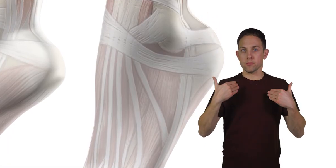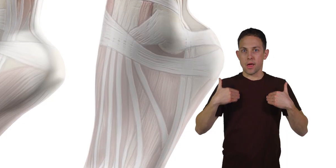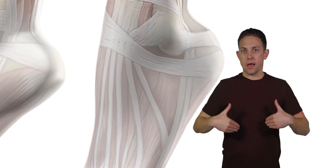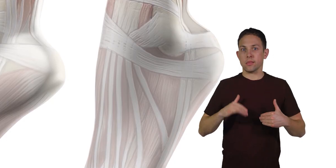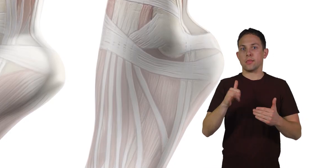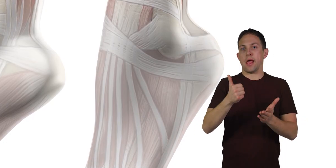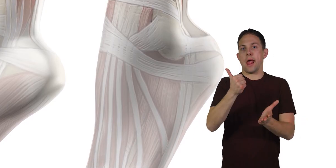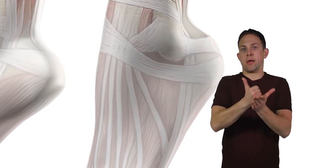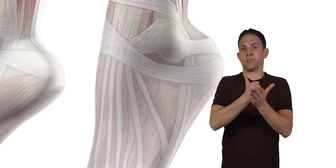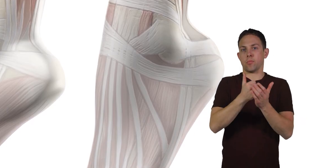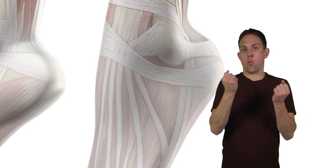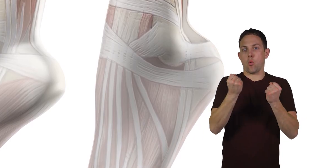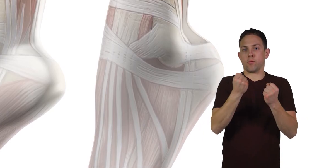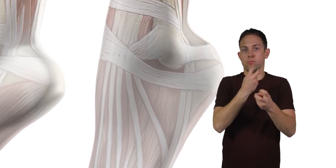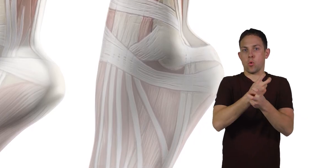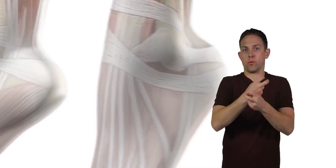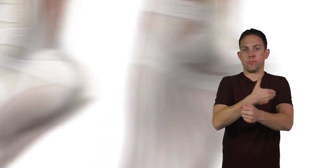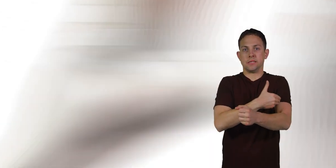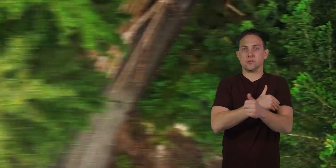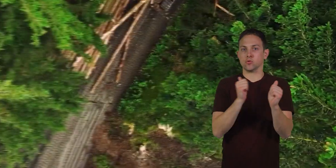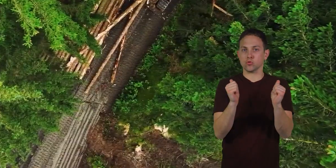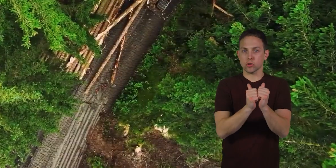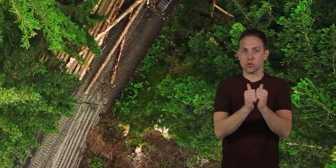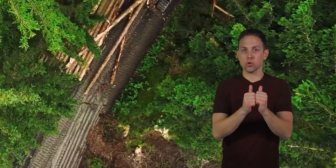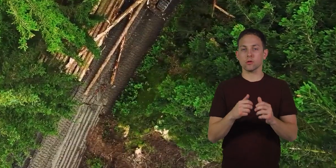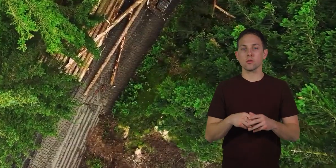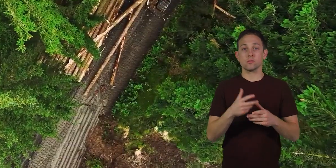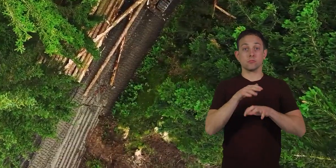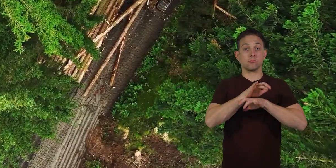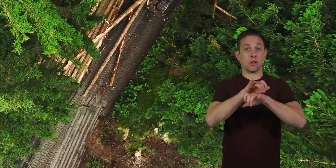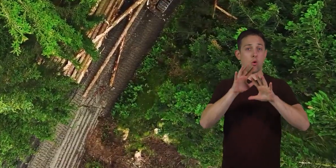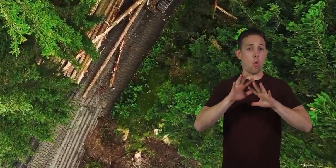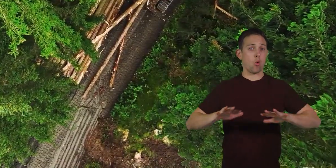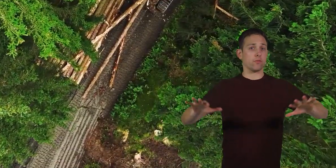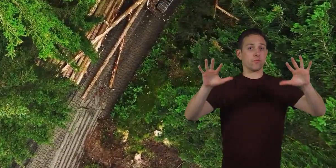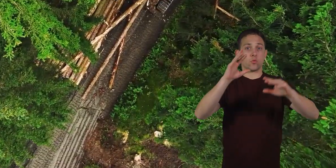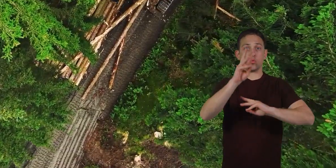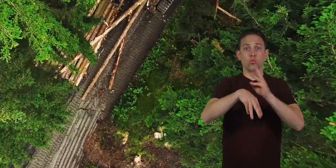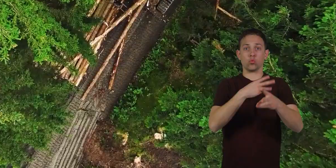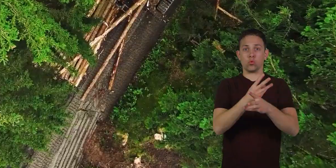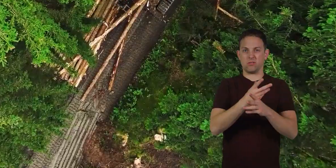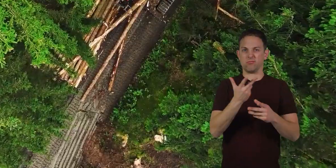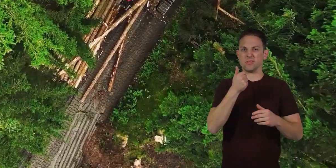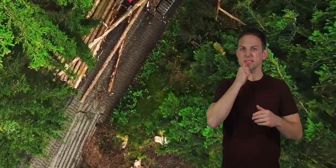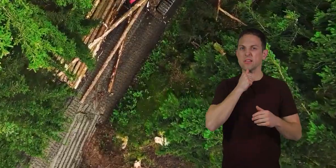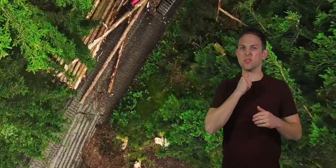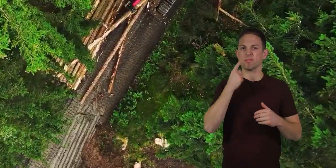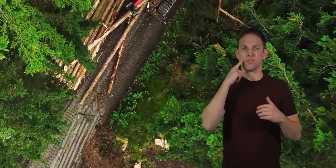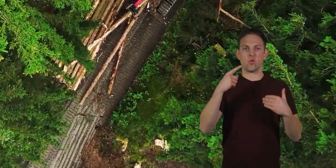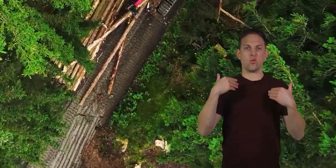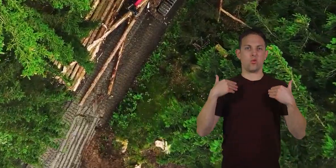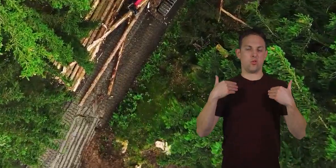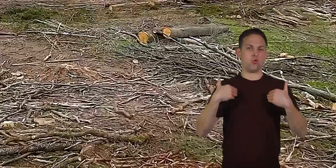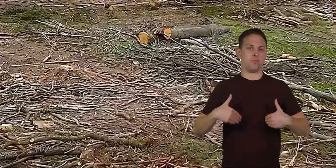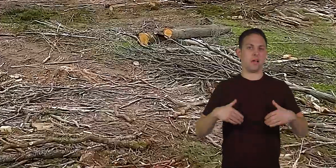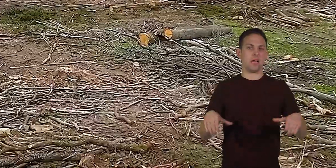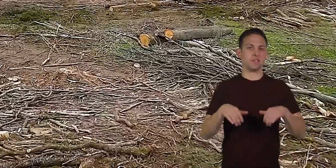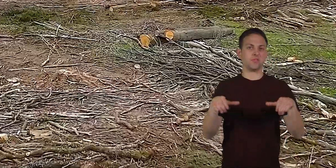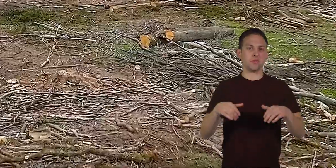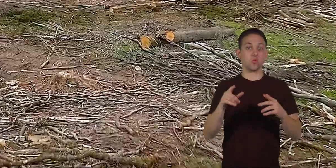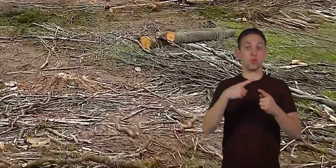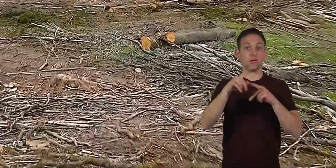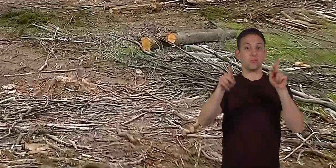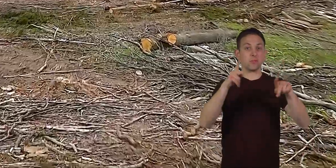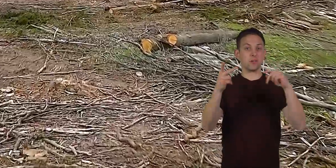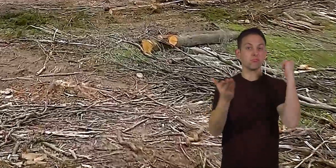that hold our bones and muscles together. Spiders all over the world are suffering from human activity. When